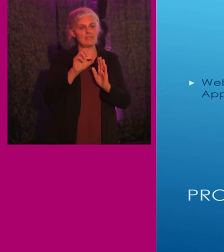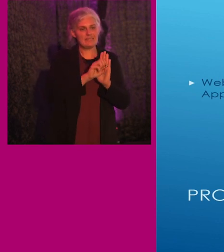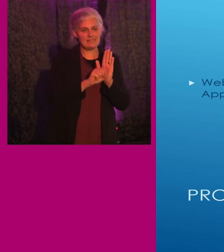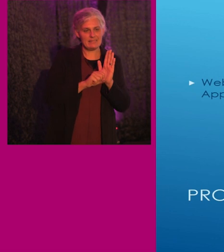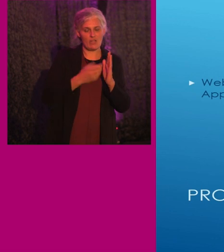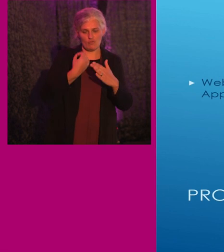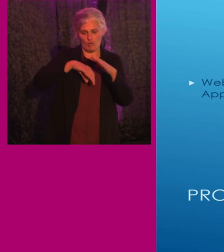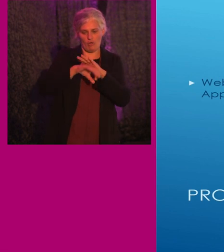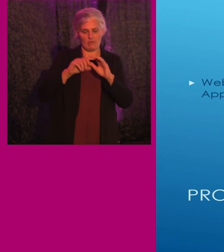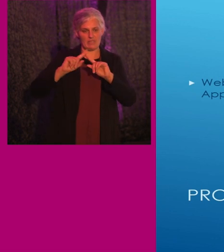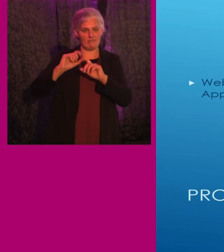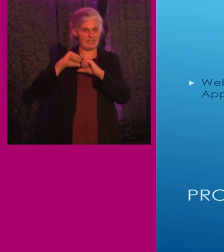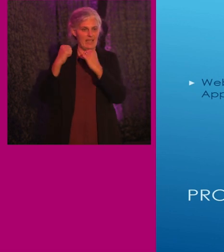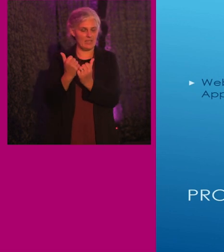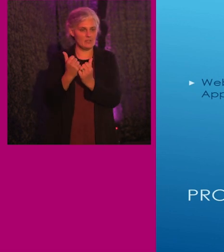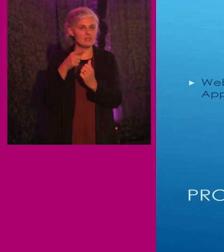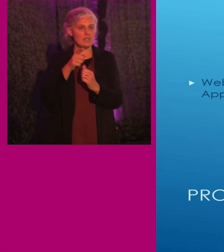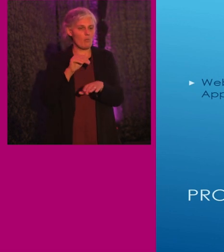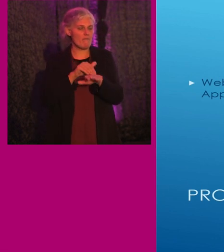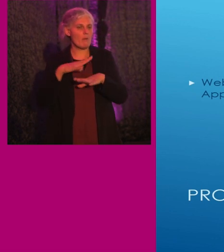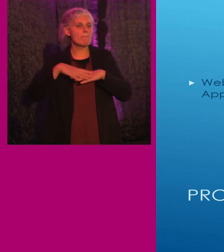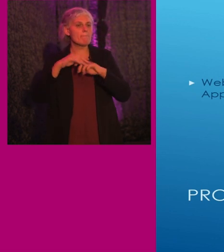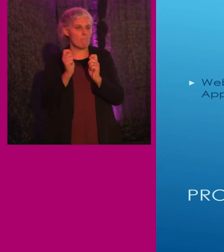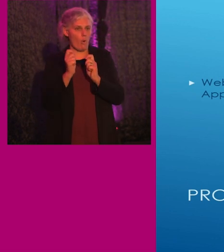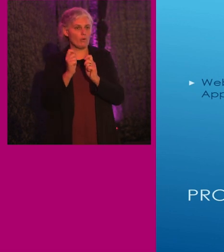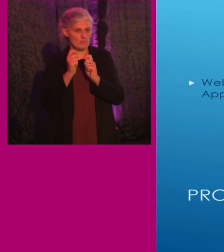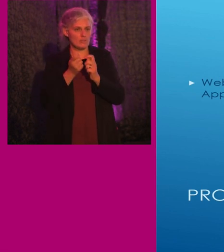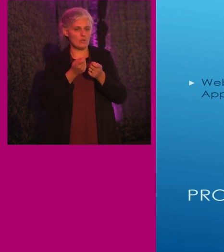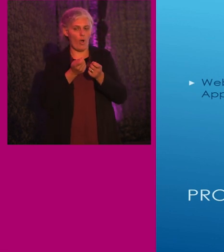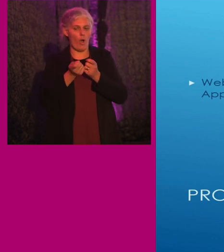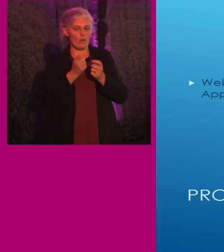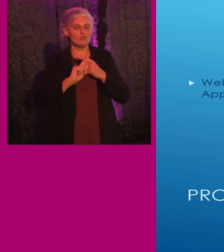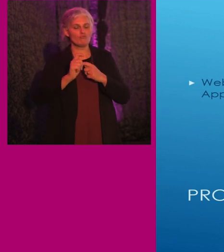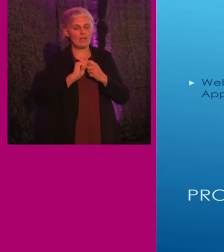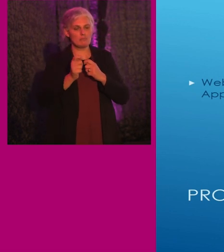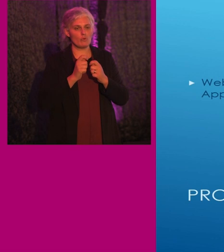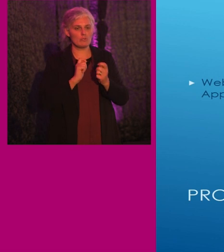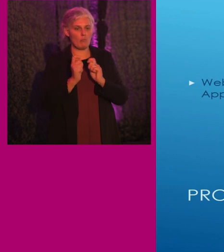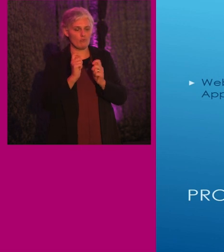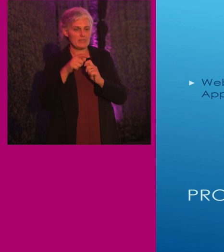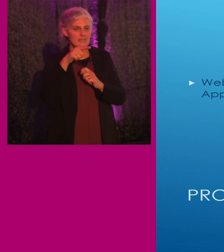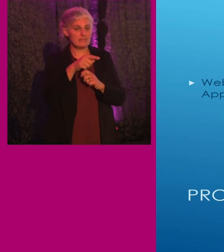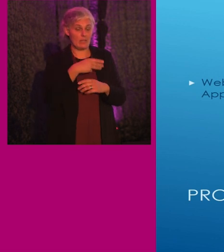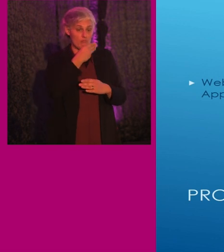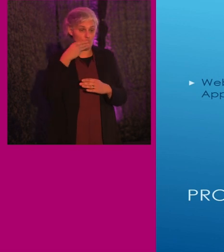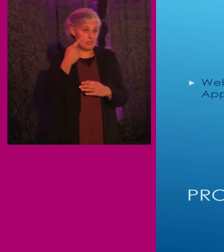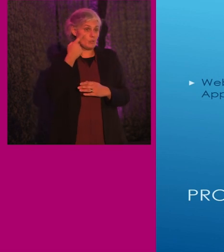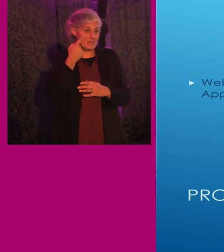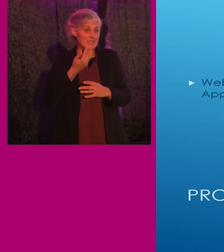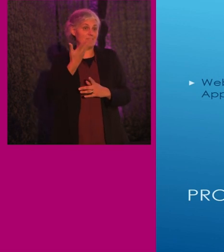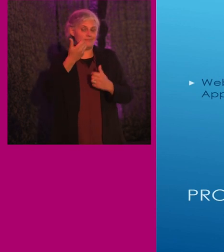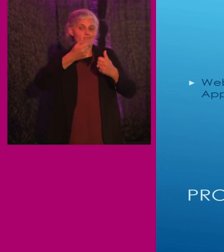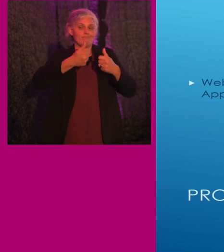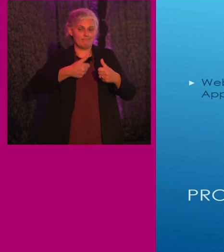government agencies, and this would affect most transit operators. Now let's see what promises have been kept.